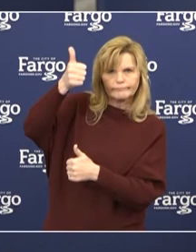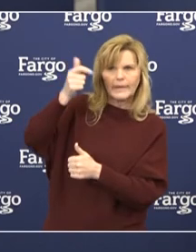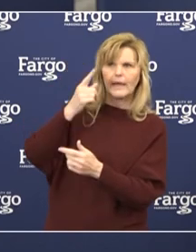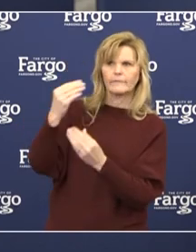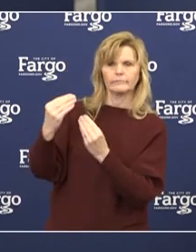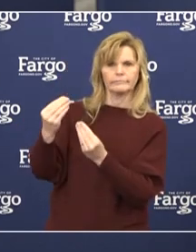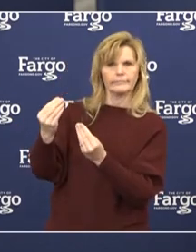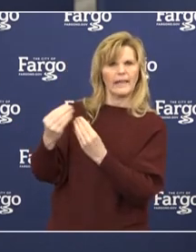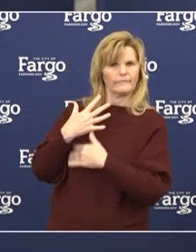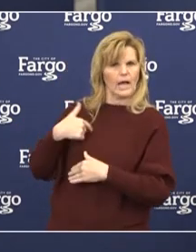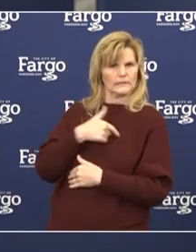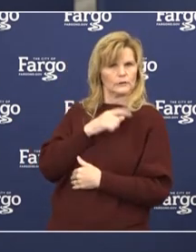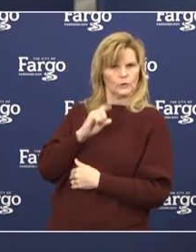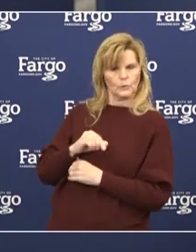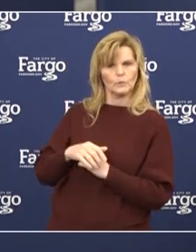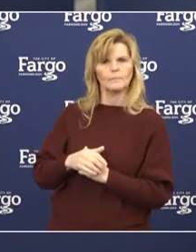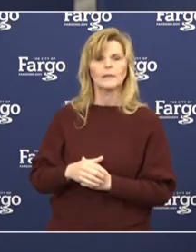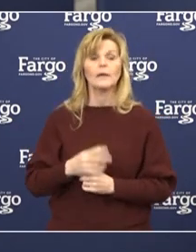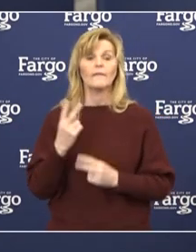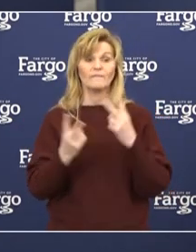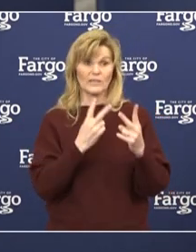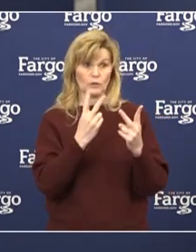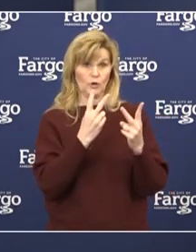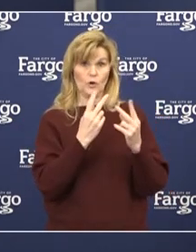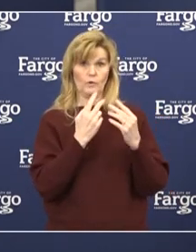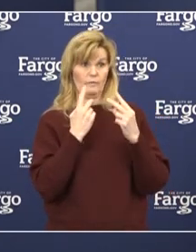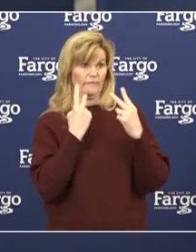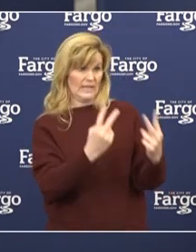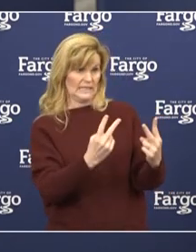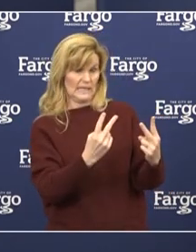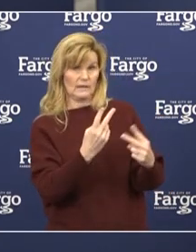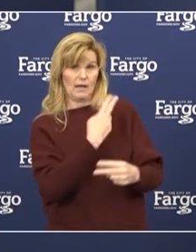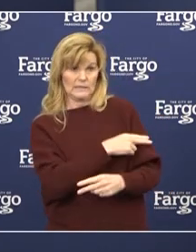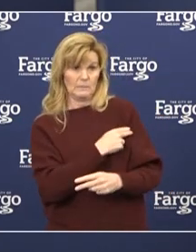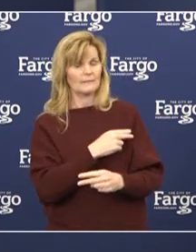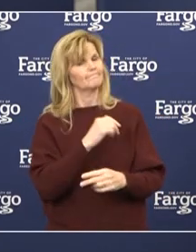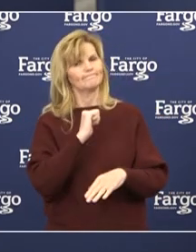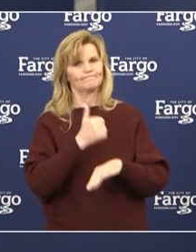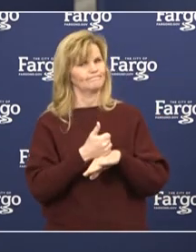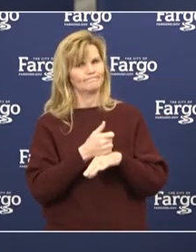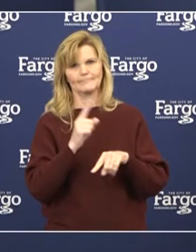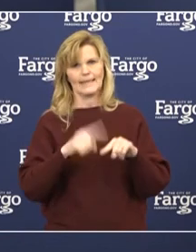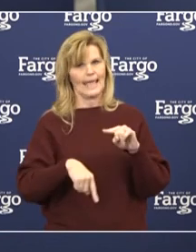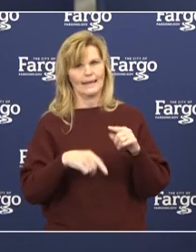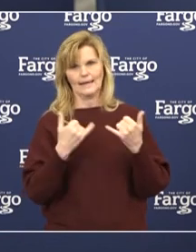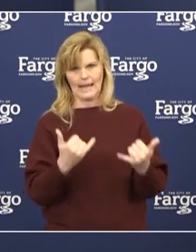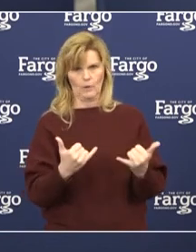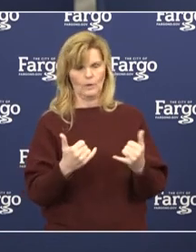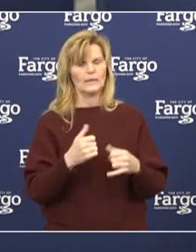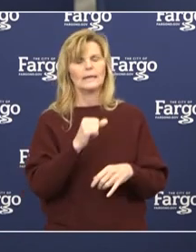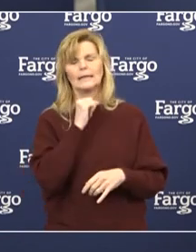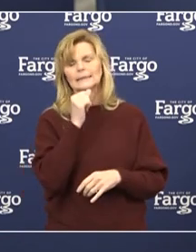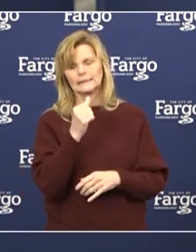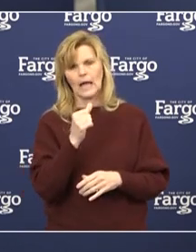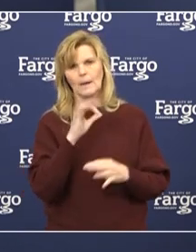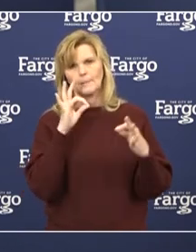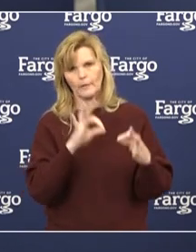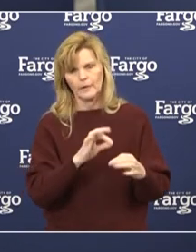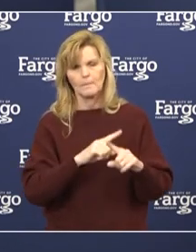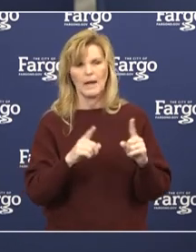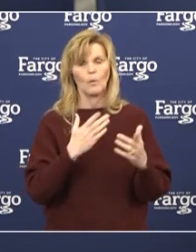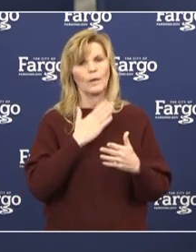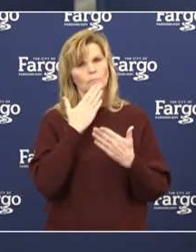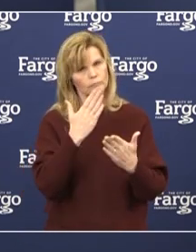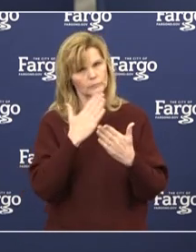Our visitor restrictions remain in place. We realize that these are not ideal, but we're asking our patients and their families for understanding